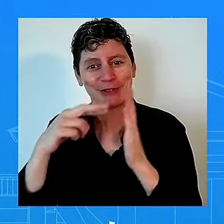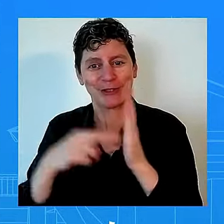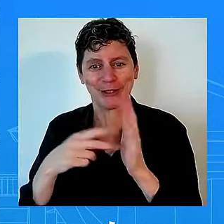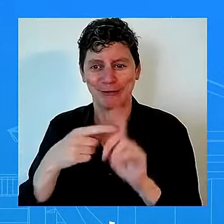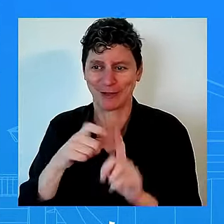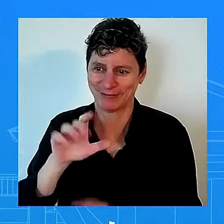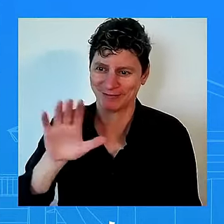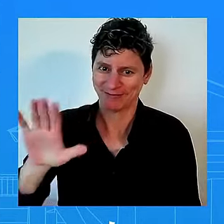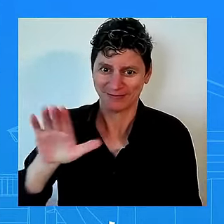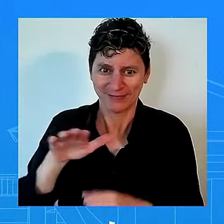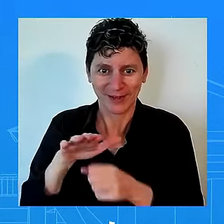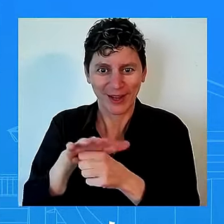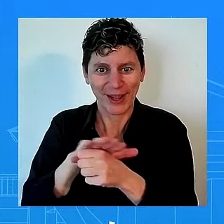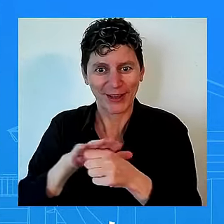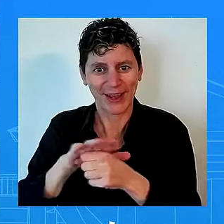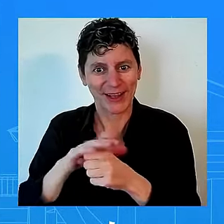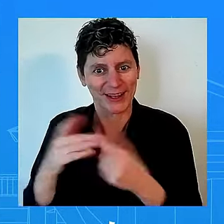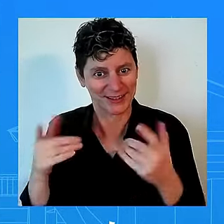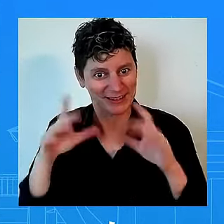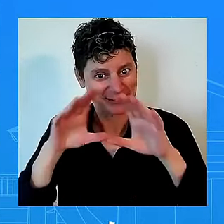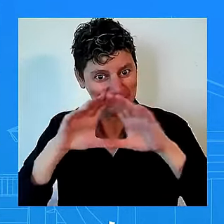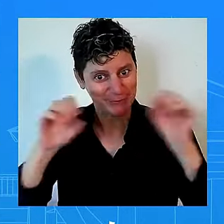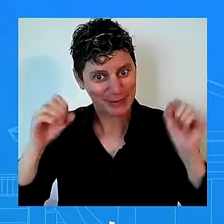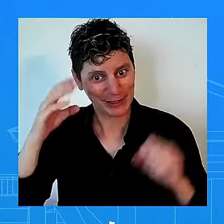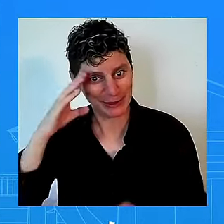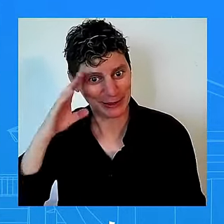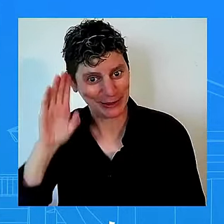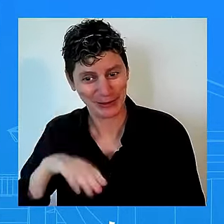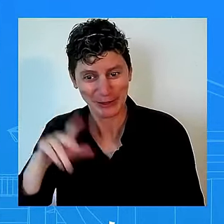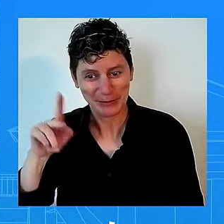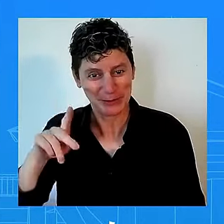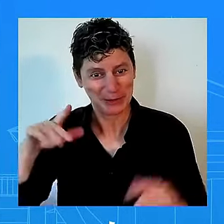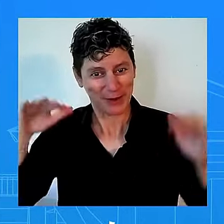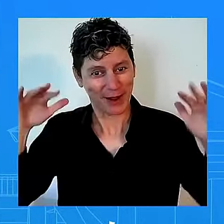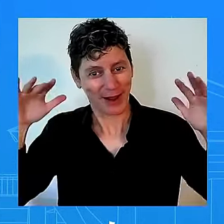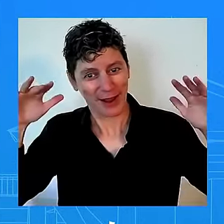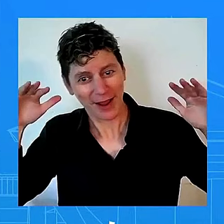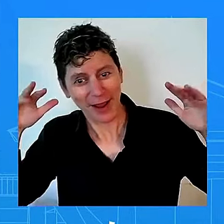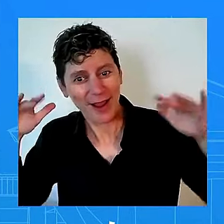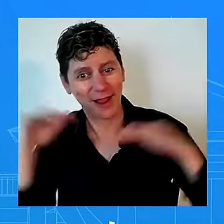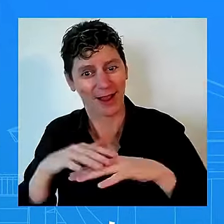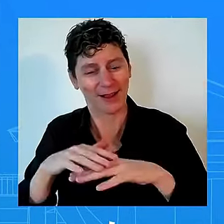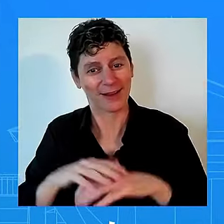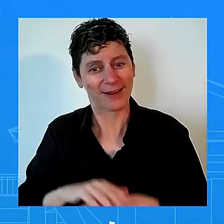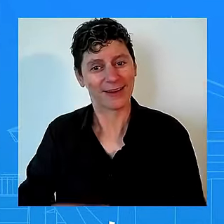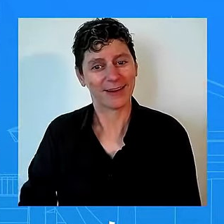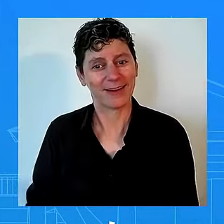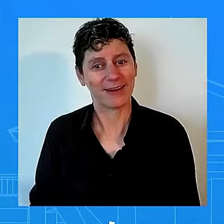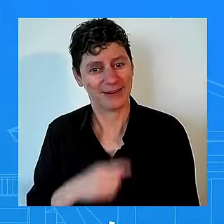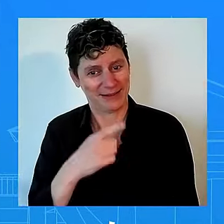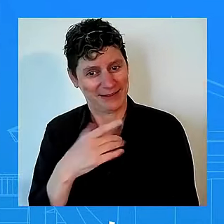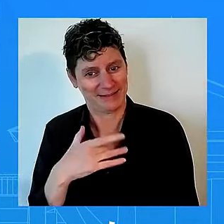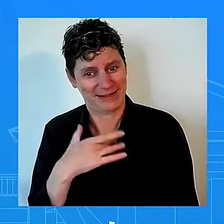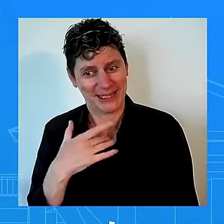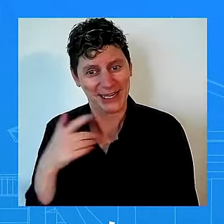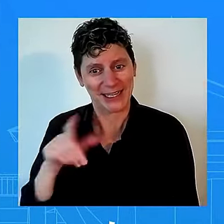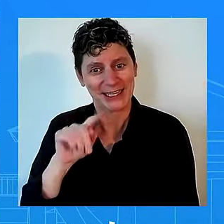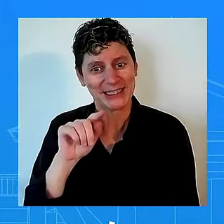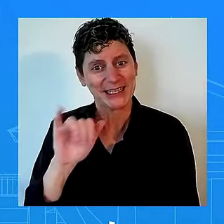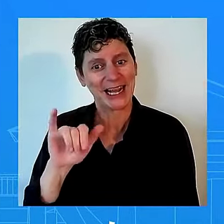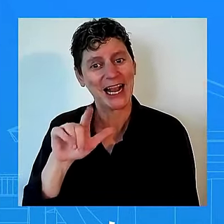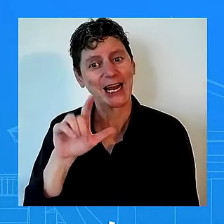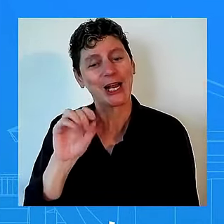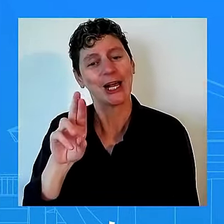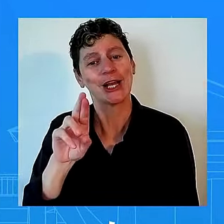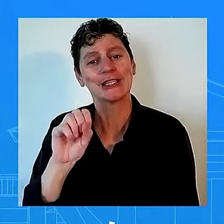and does he think that that kind of influence can make a difference in driving turnout getting people to get more engaged in elections i think it's